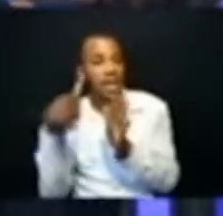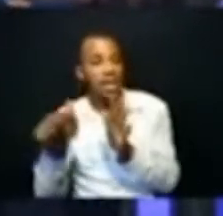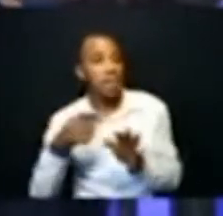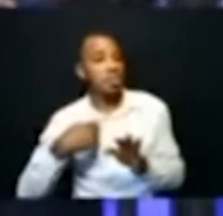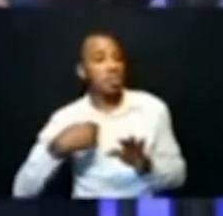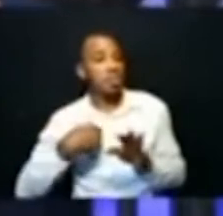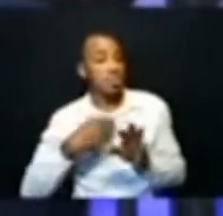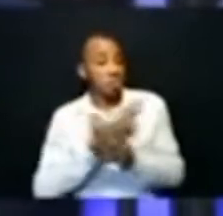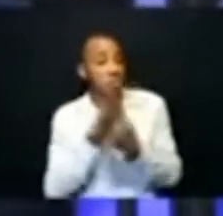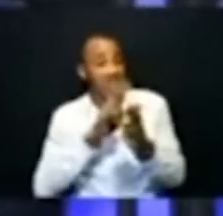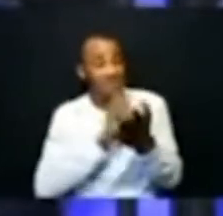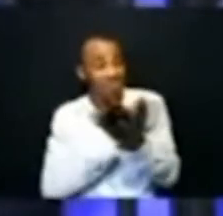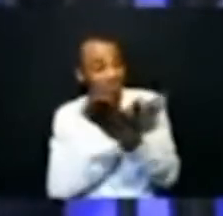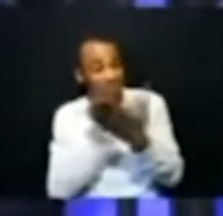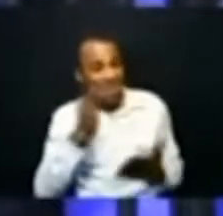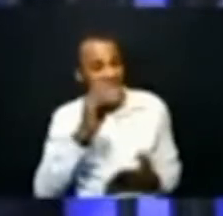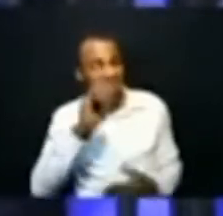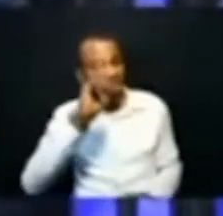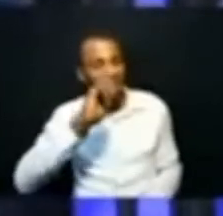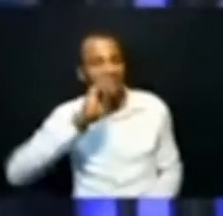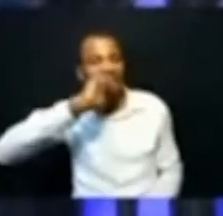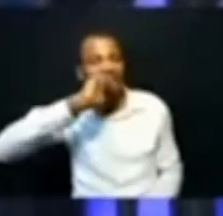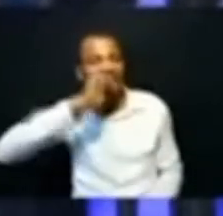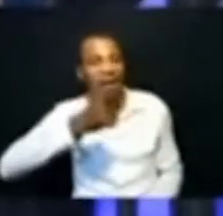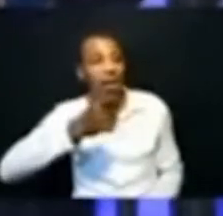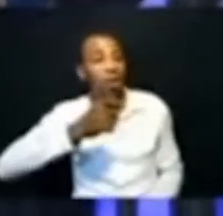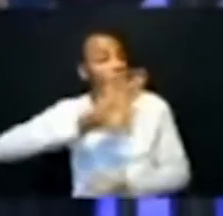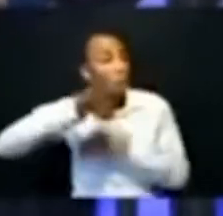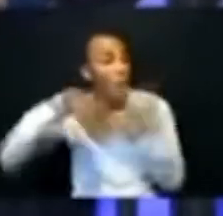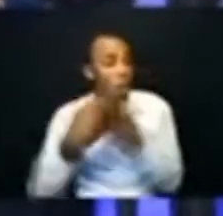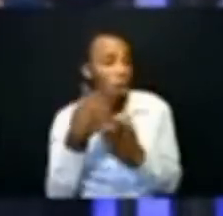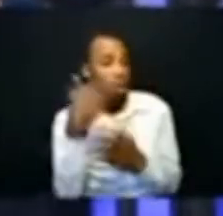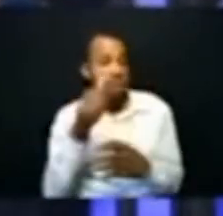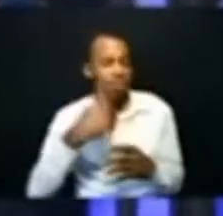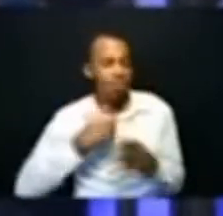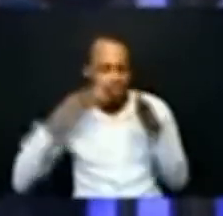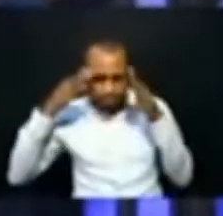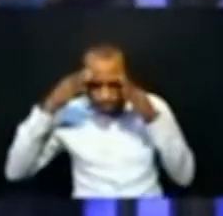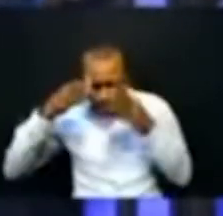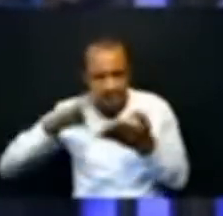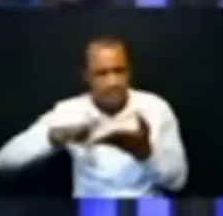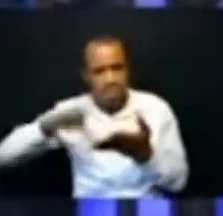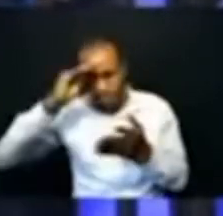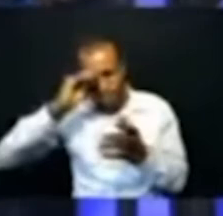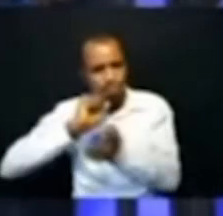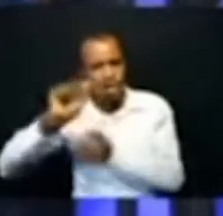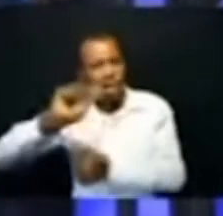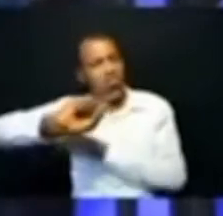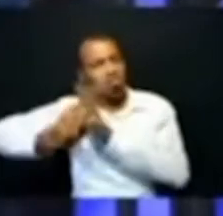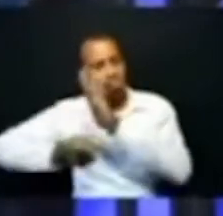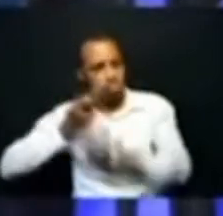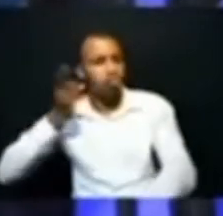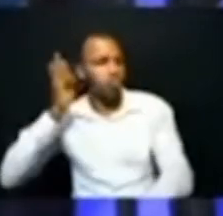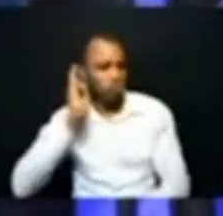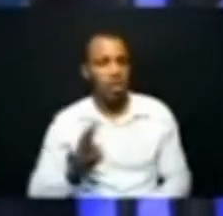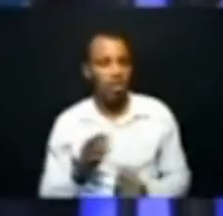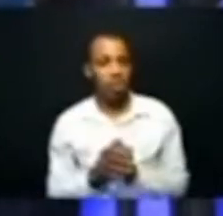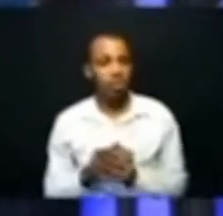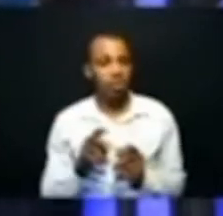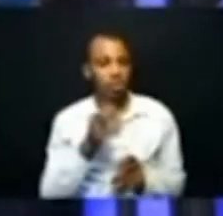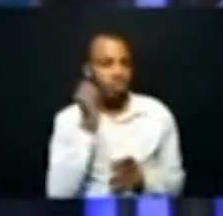wasn't she to fail any one of them she was going to take all the 10 like that and so she decided to study